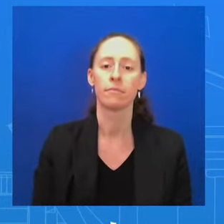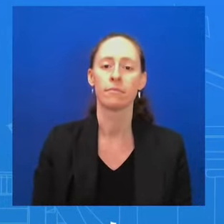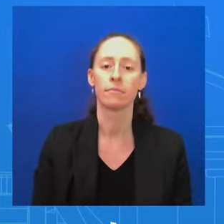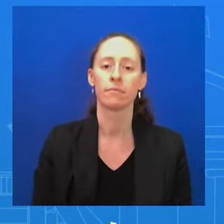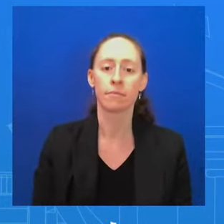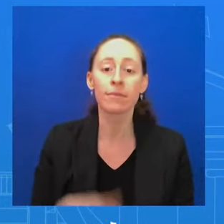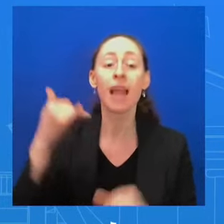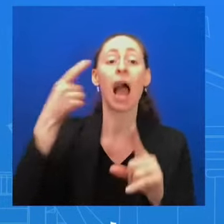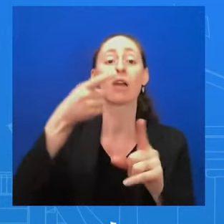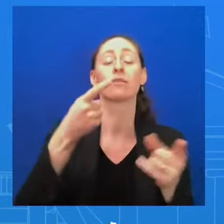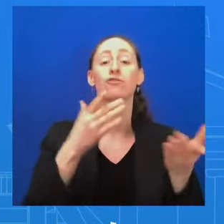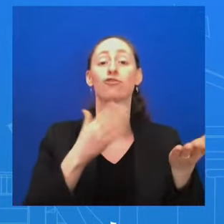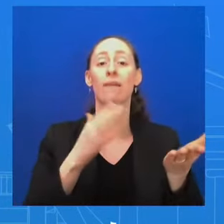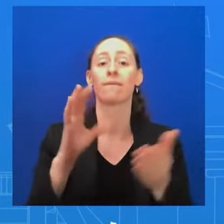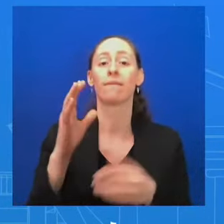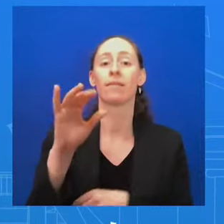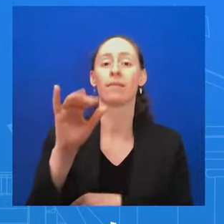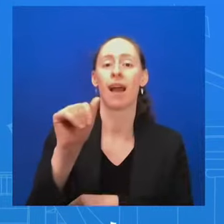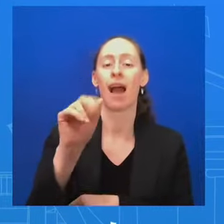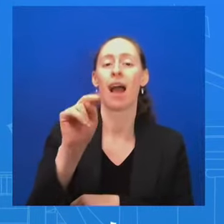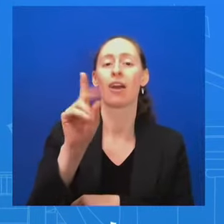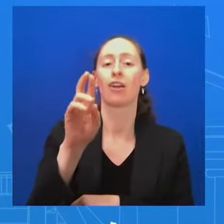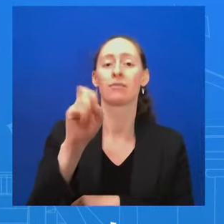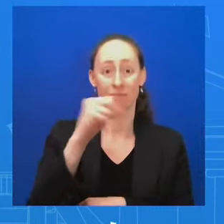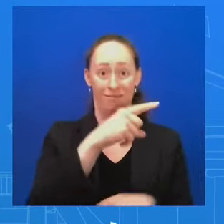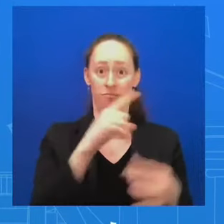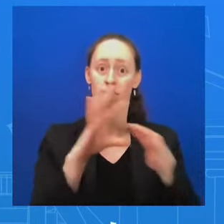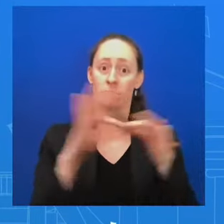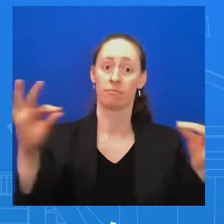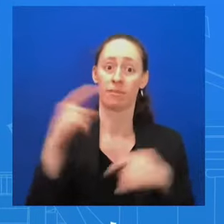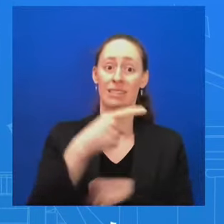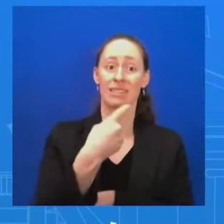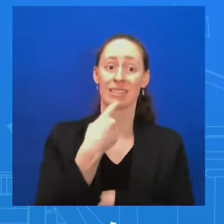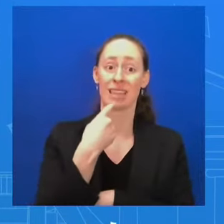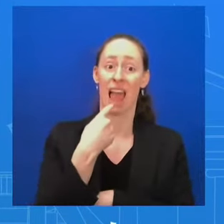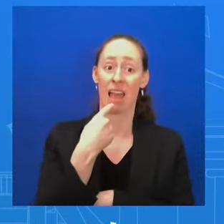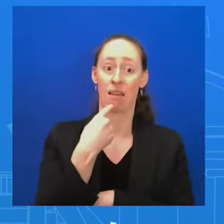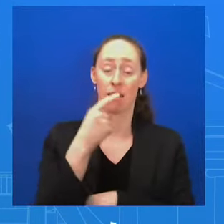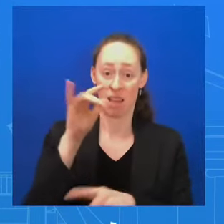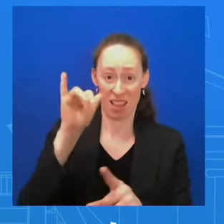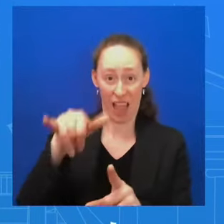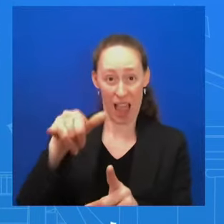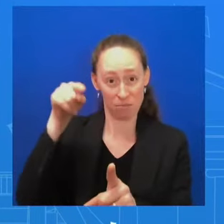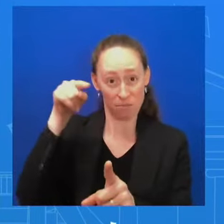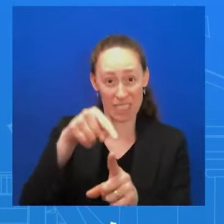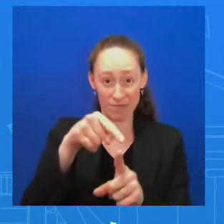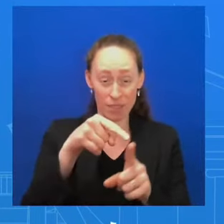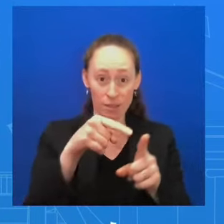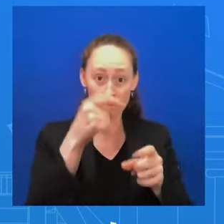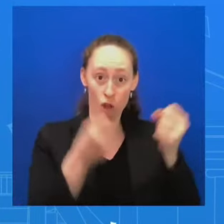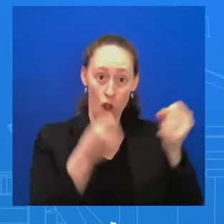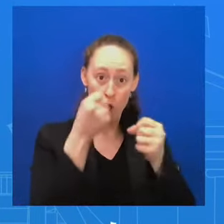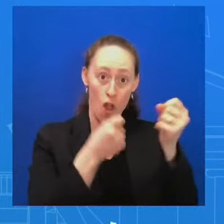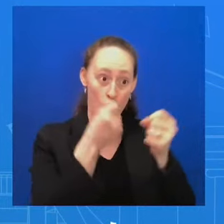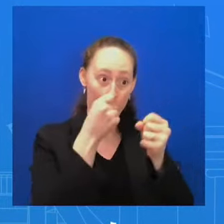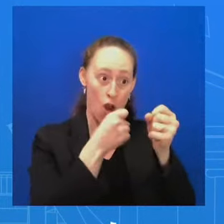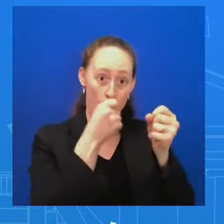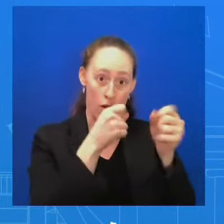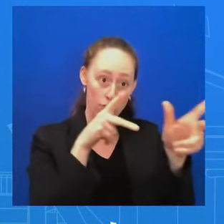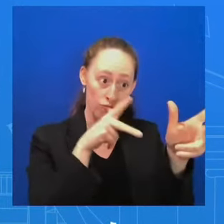convoy was deliberately targeted. Any response from the U.S. on that? Again, I haven't seen the Israeli investigation.